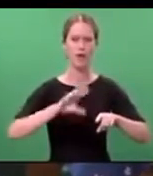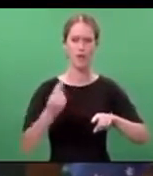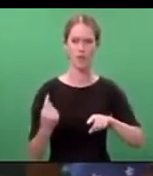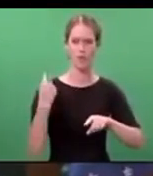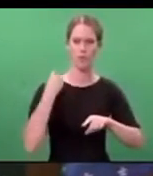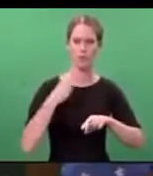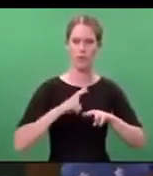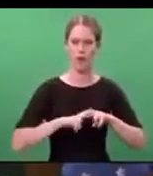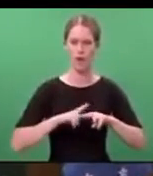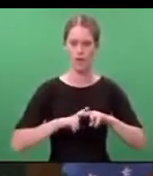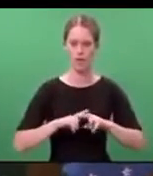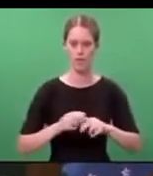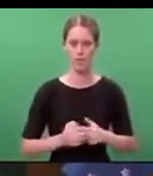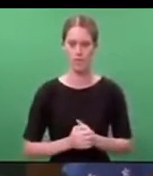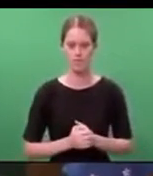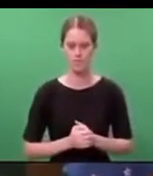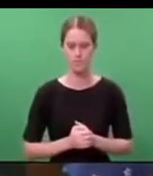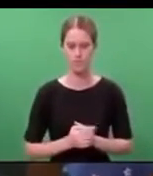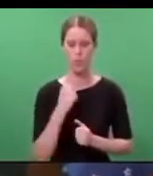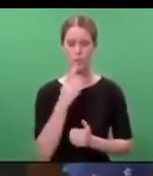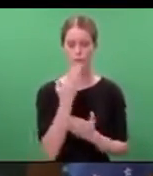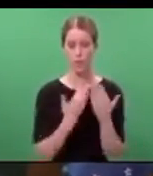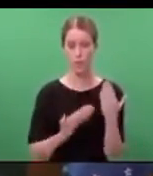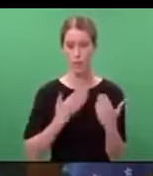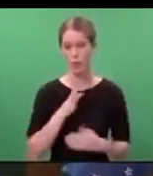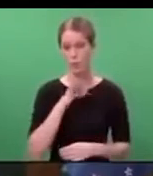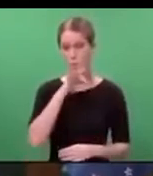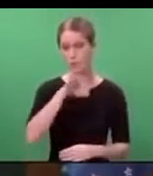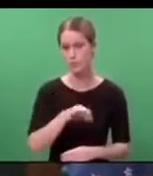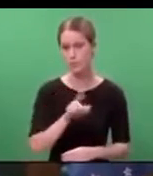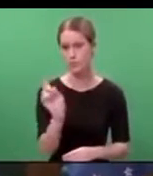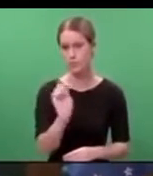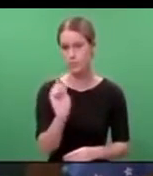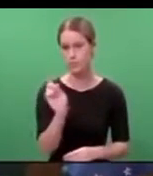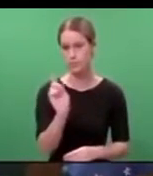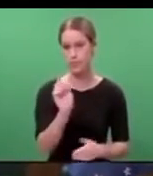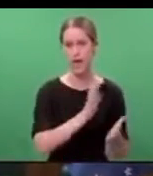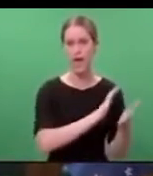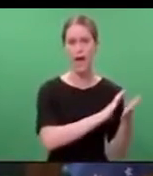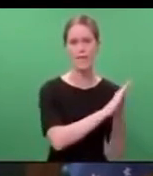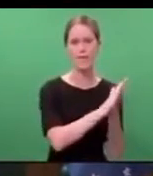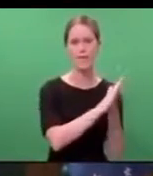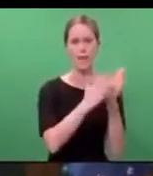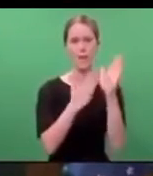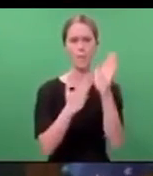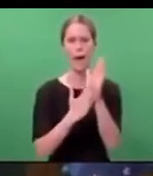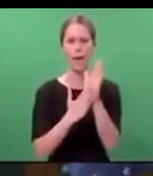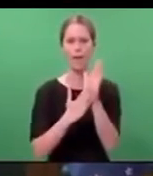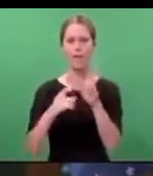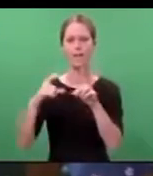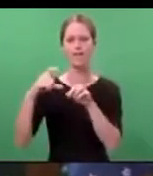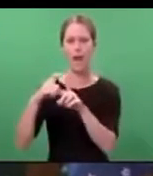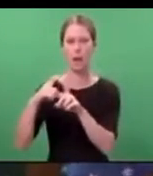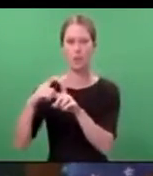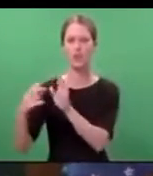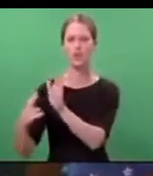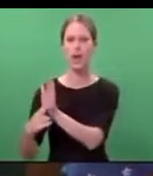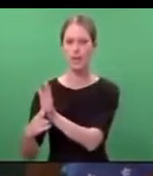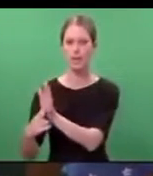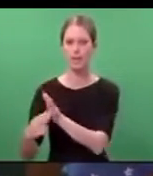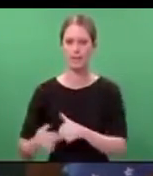of March. One I wish to mention is that of Hati Mohamed Dawud Nabi.